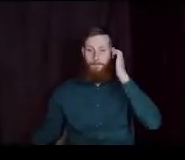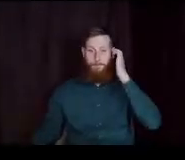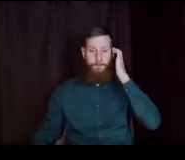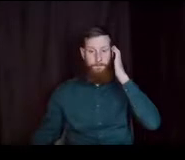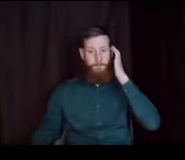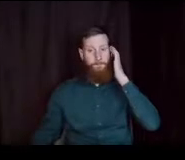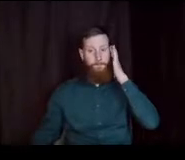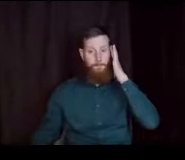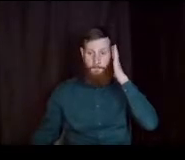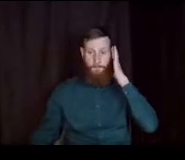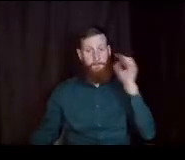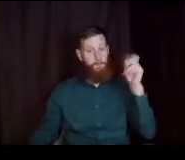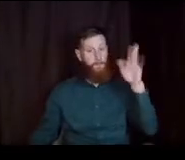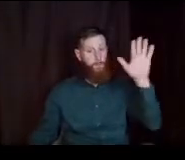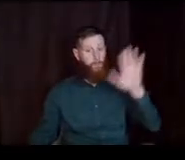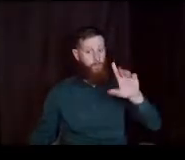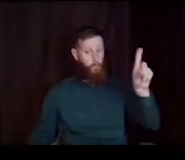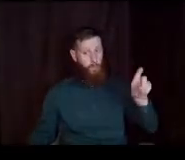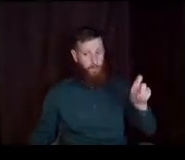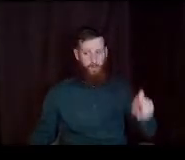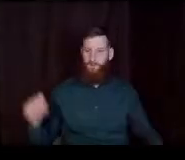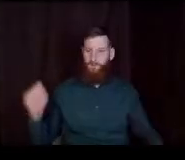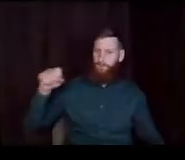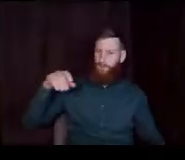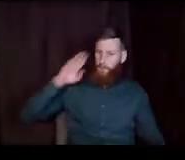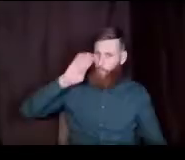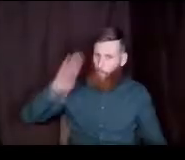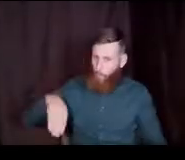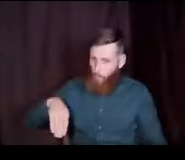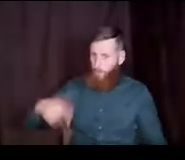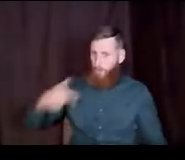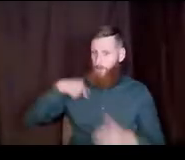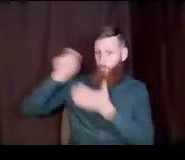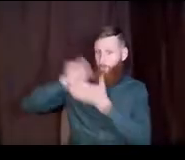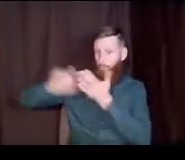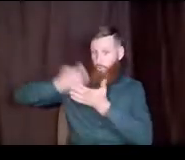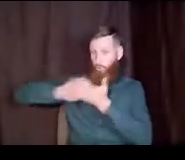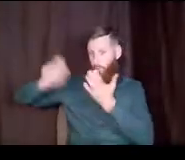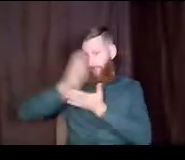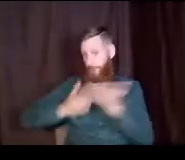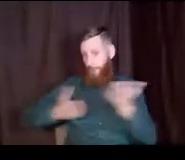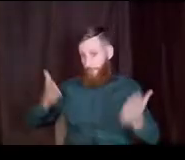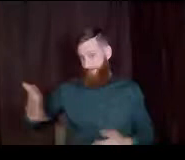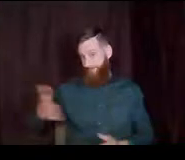Alright, these are some great questions. I know. I'm writing some of these down you guys.